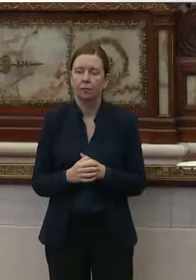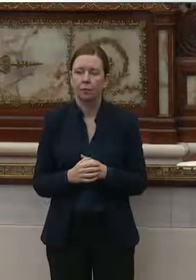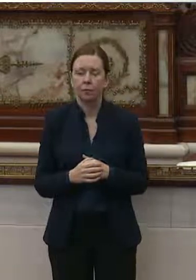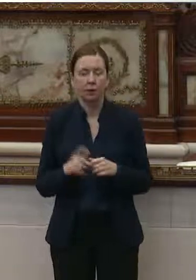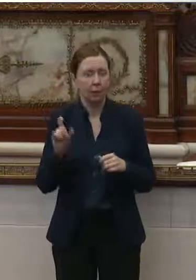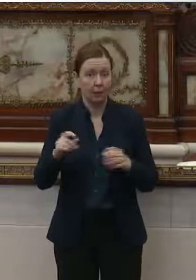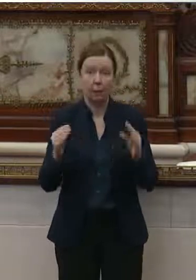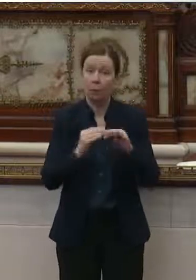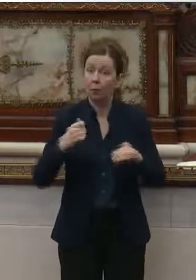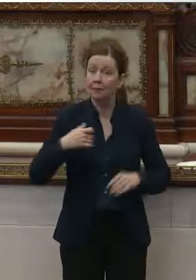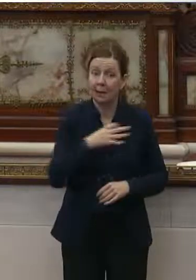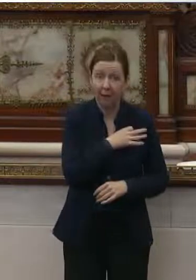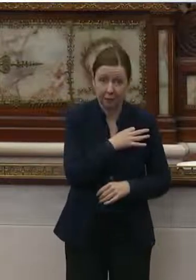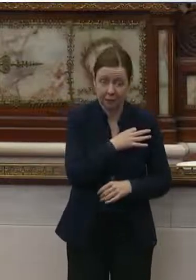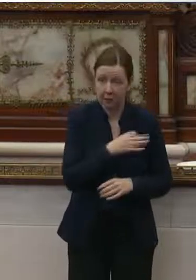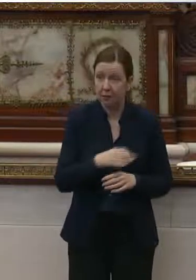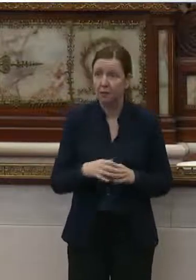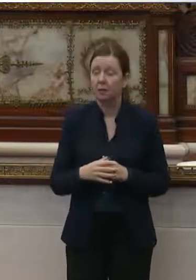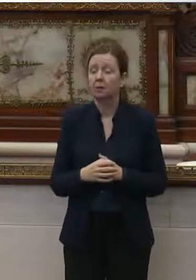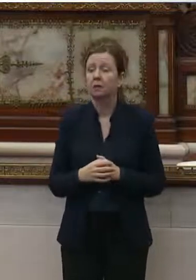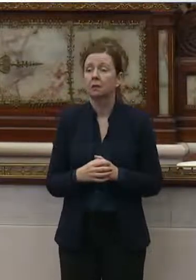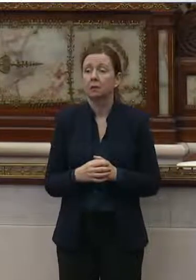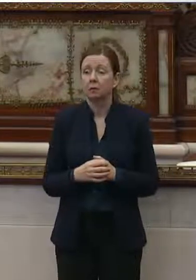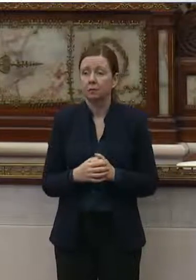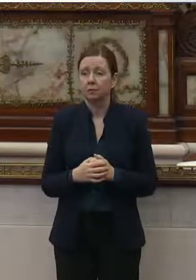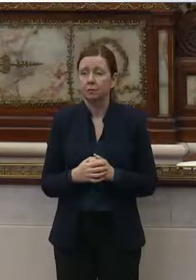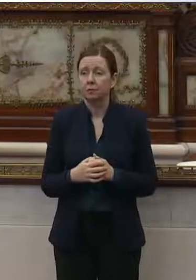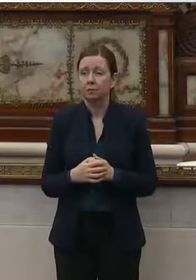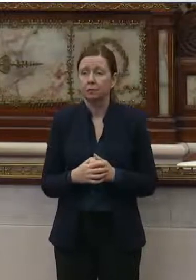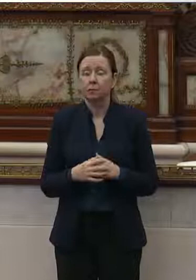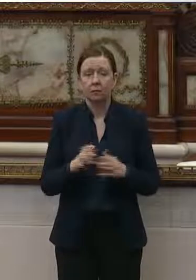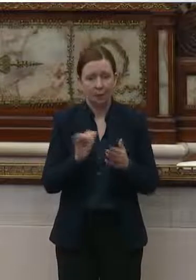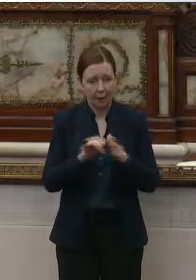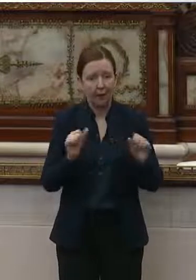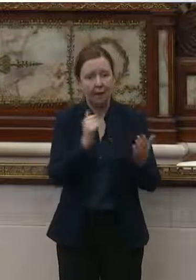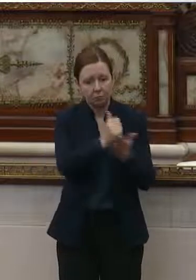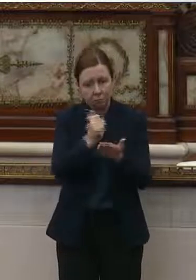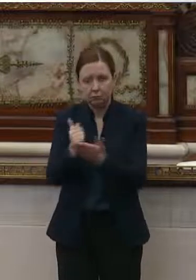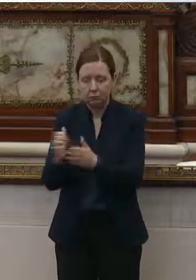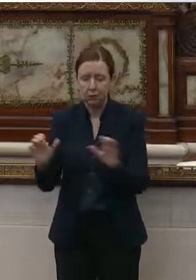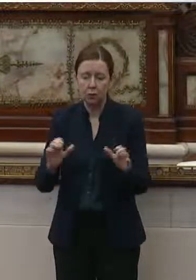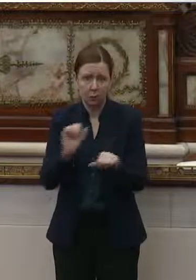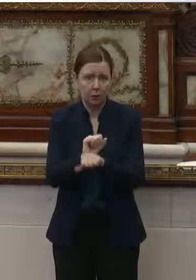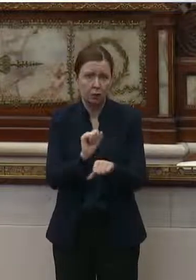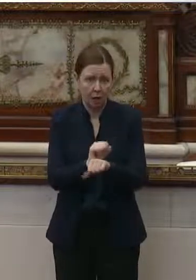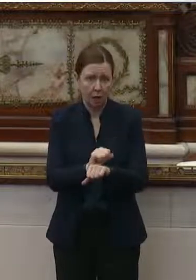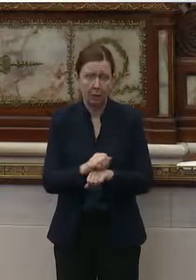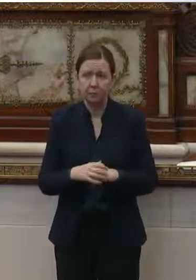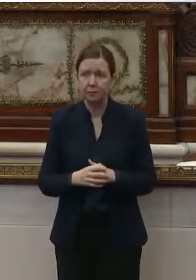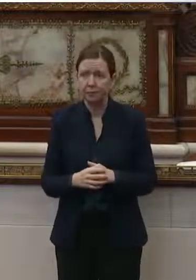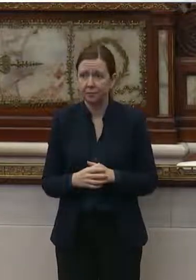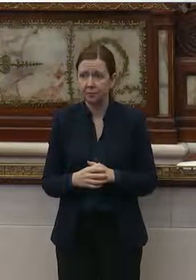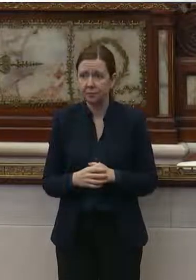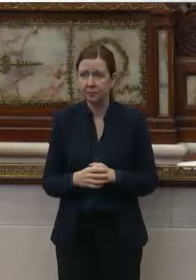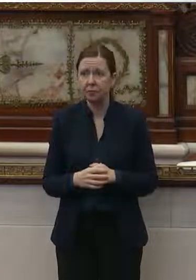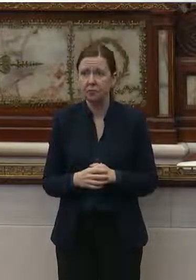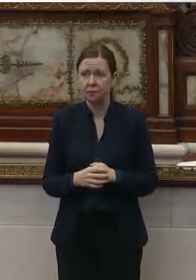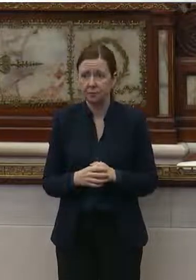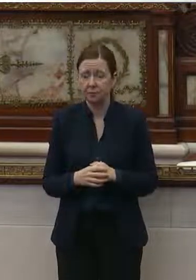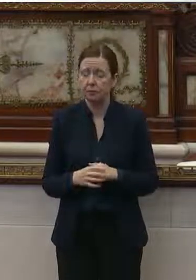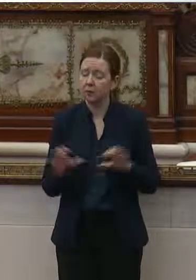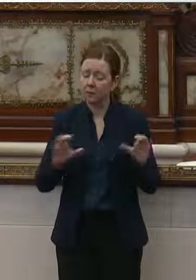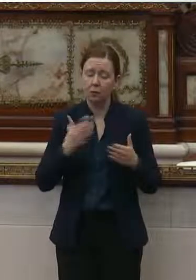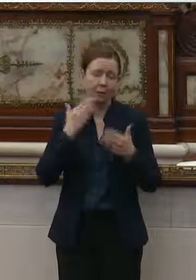that have adequate help to do their job and do it to the